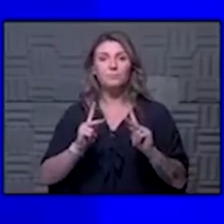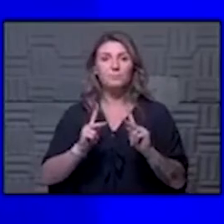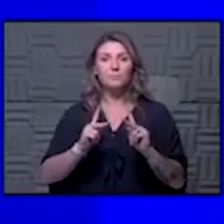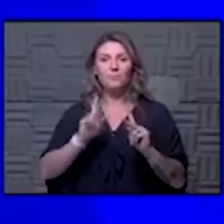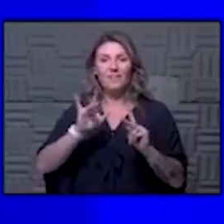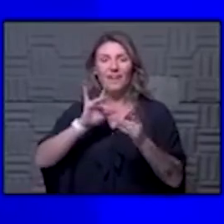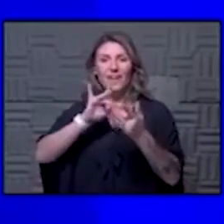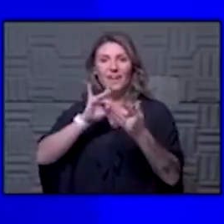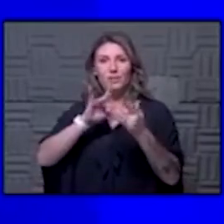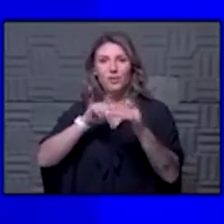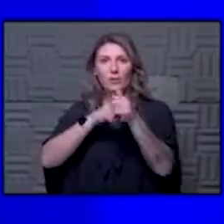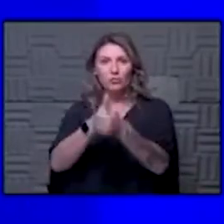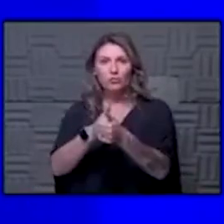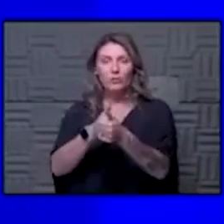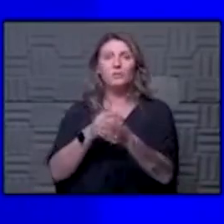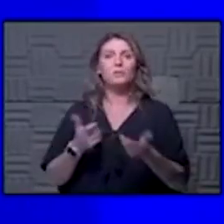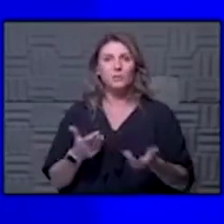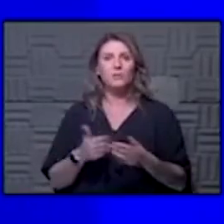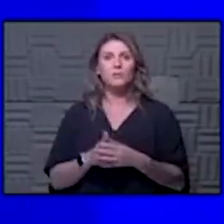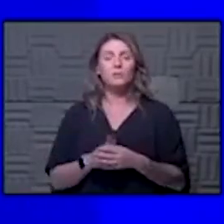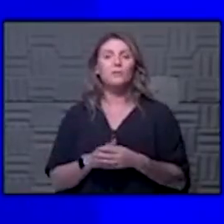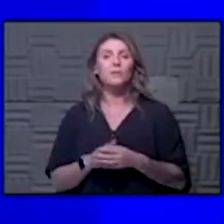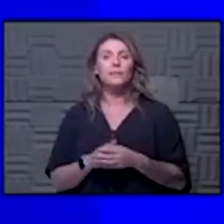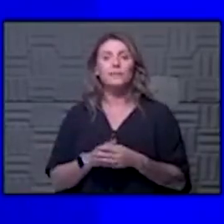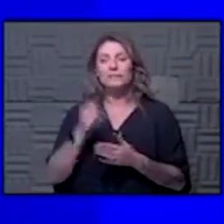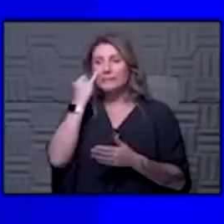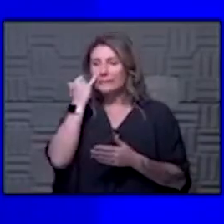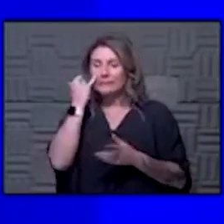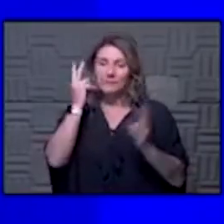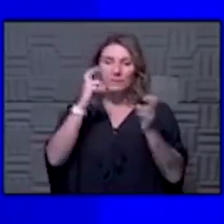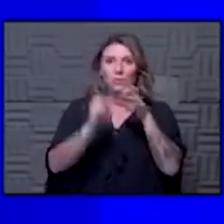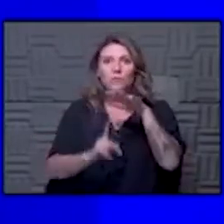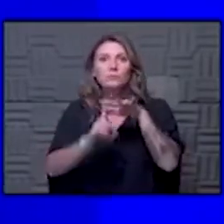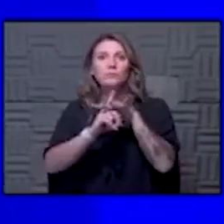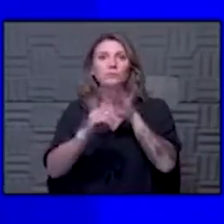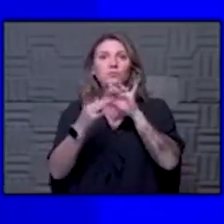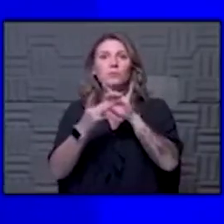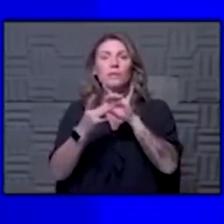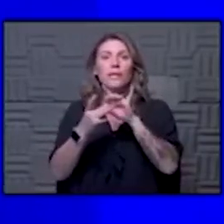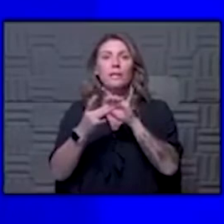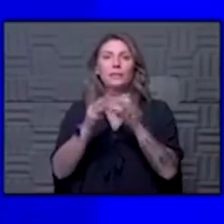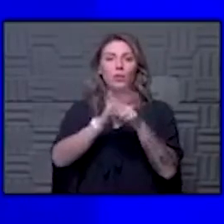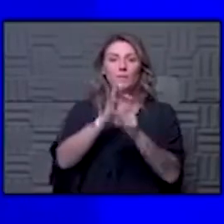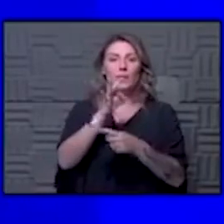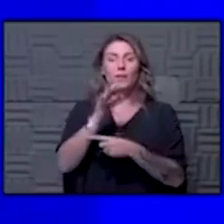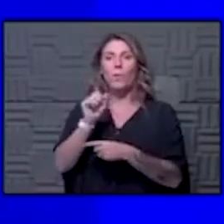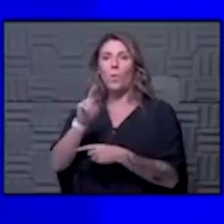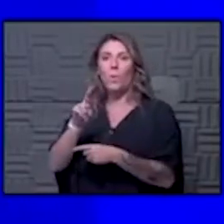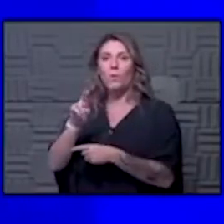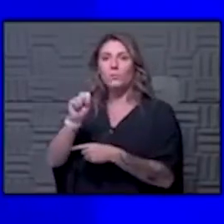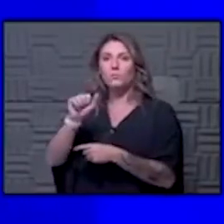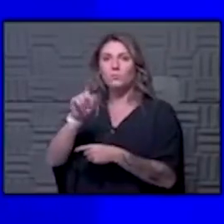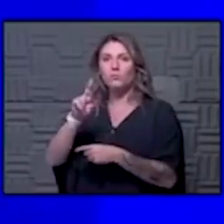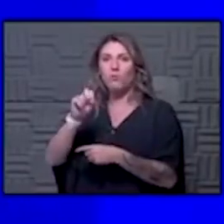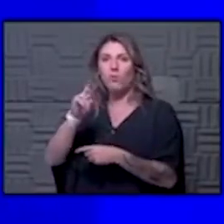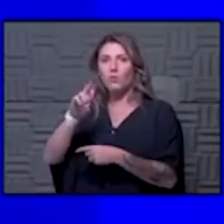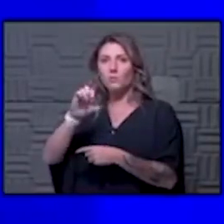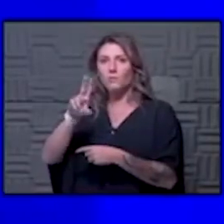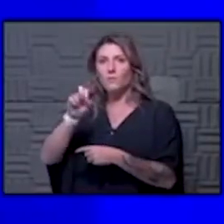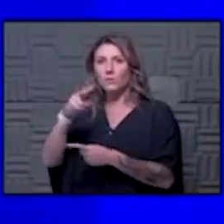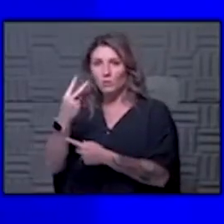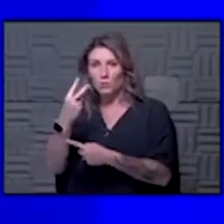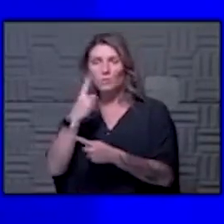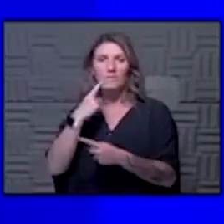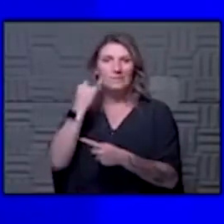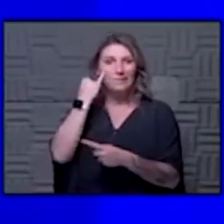contact tracing whenever any issue comes up about SARS-CoV-2 or COVID-19 in the hospital whether it's a patient